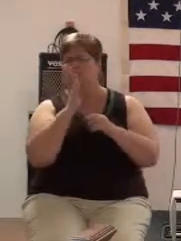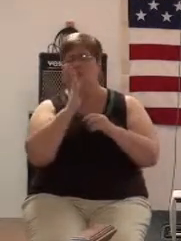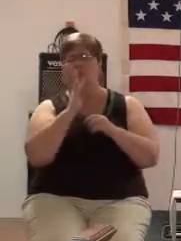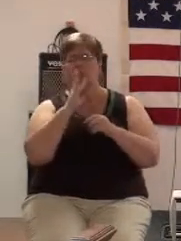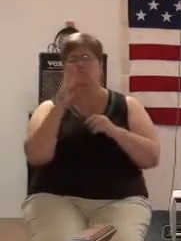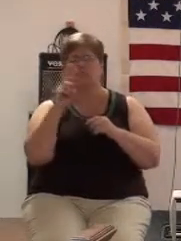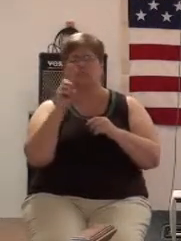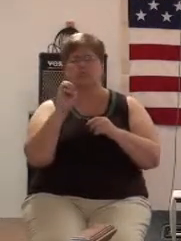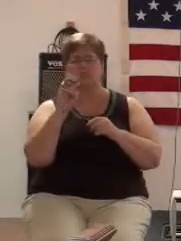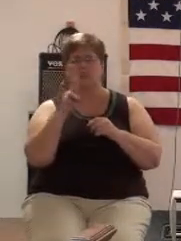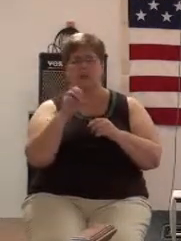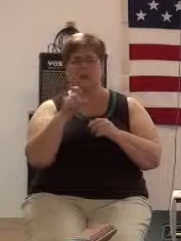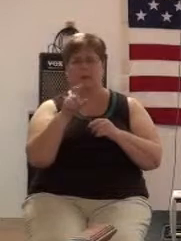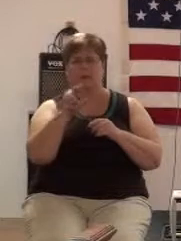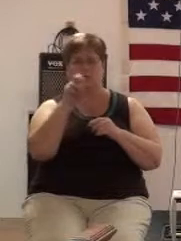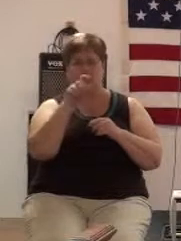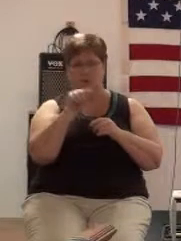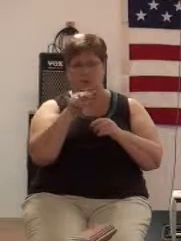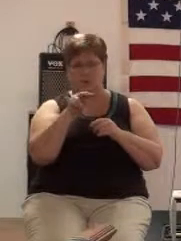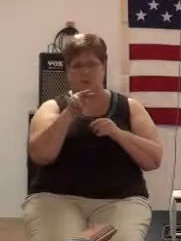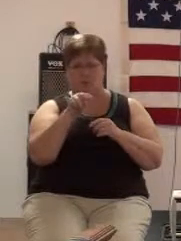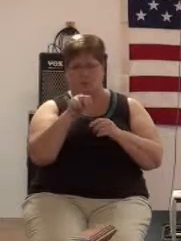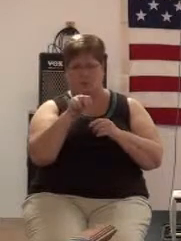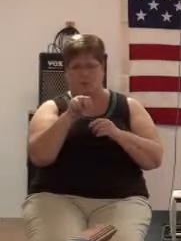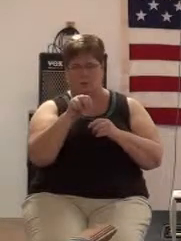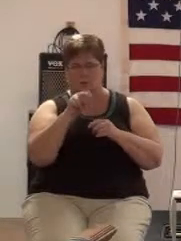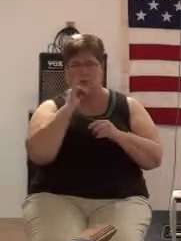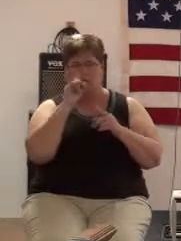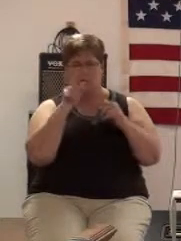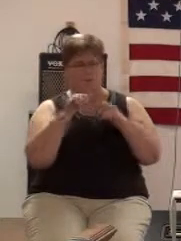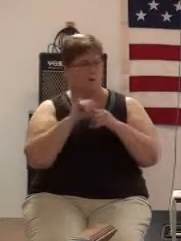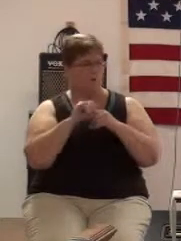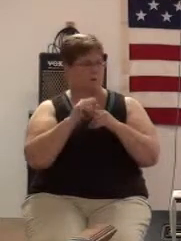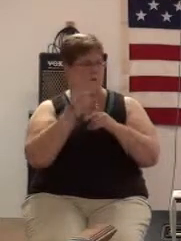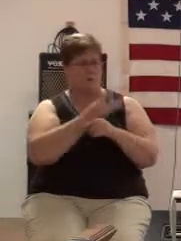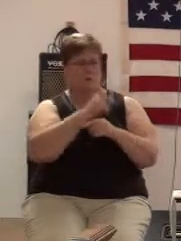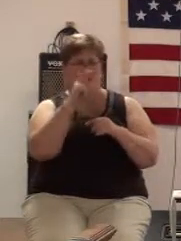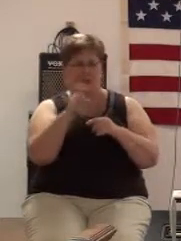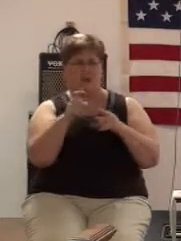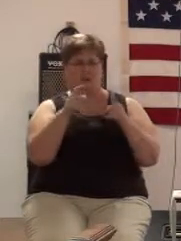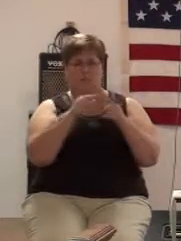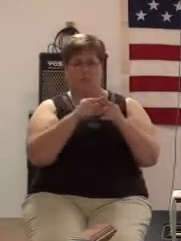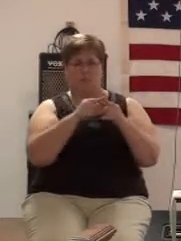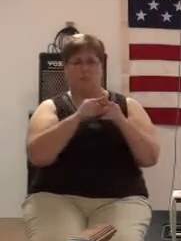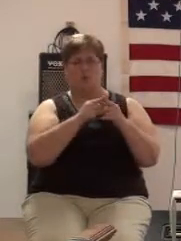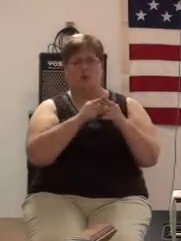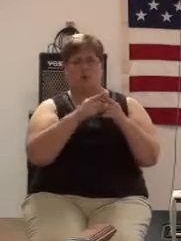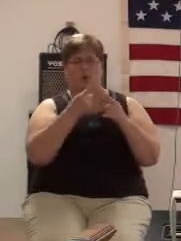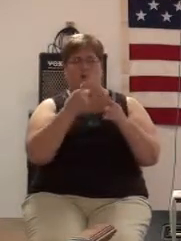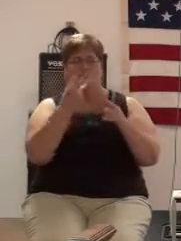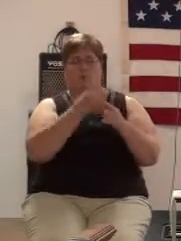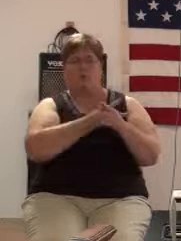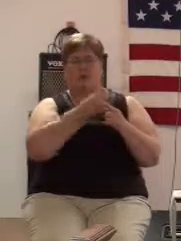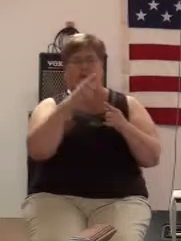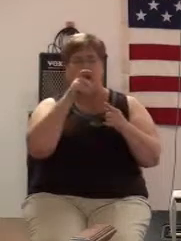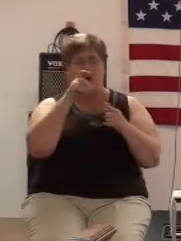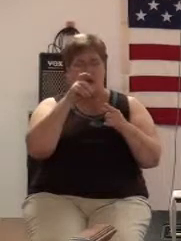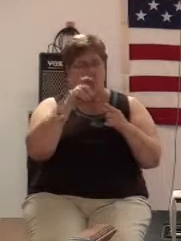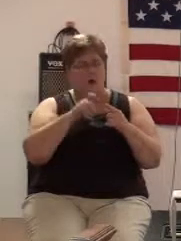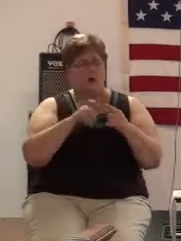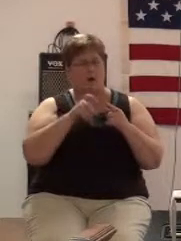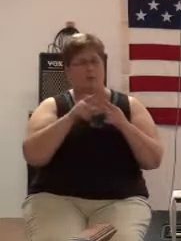This is where the church of God is going. We have got to we have got to